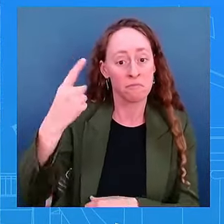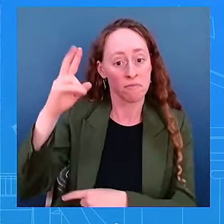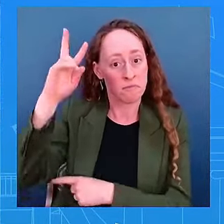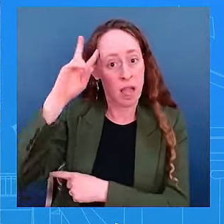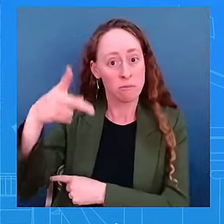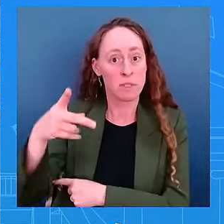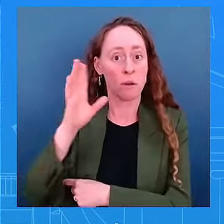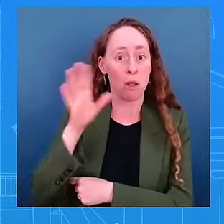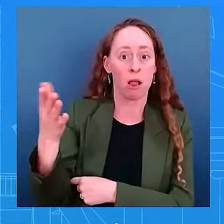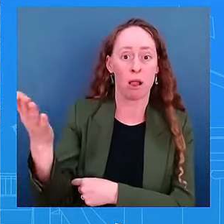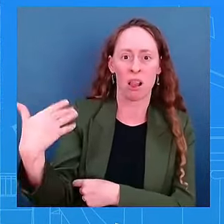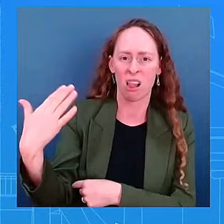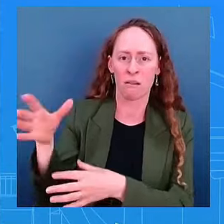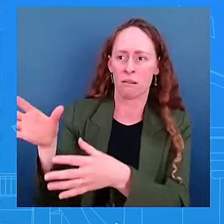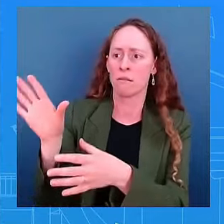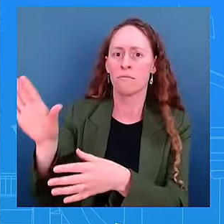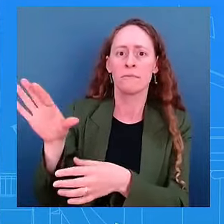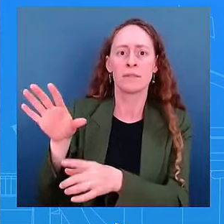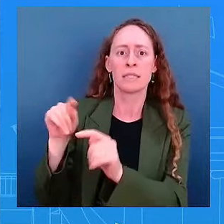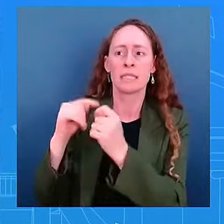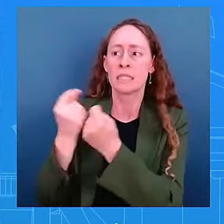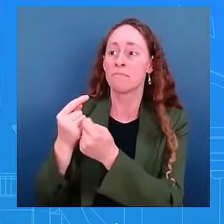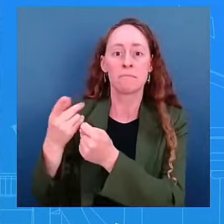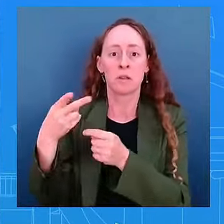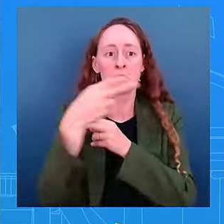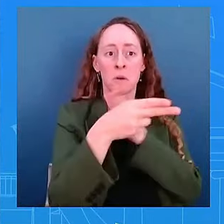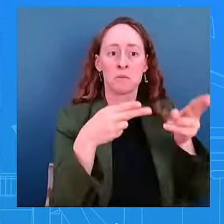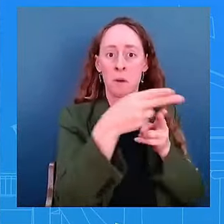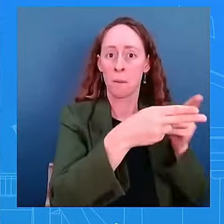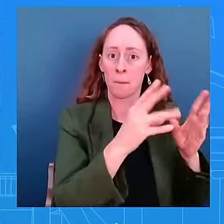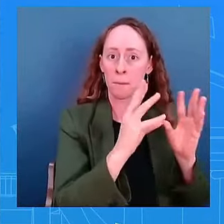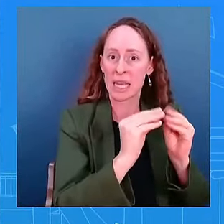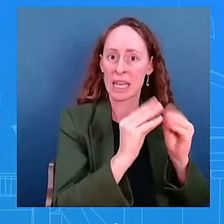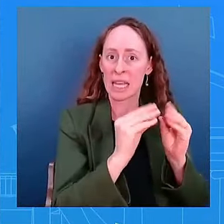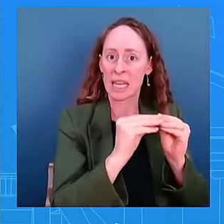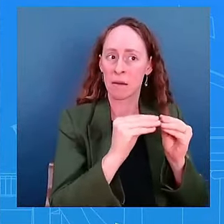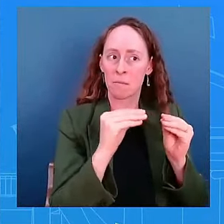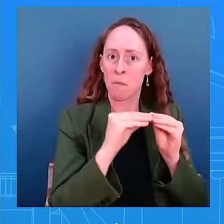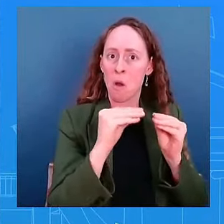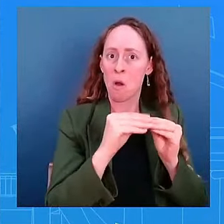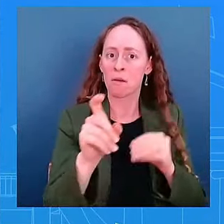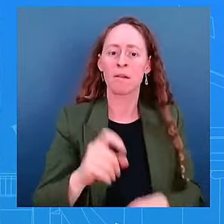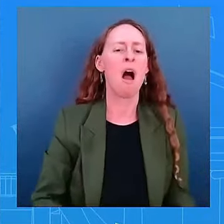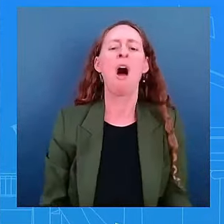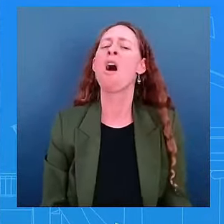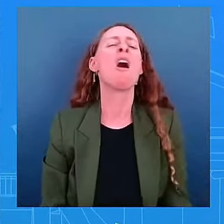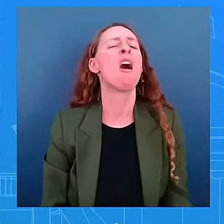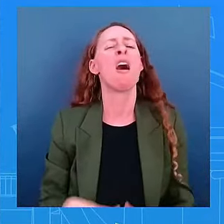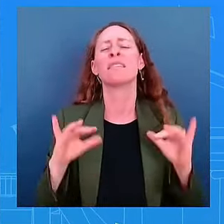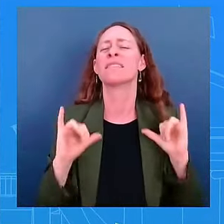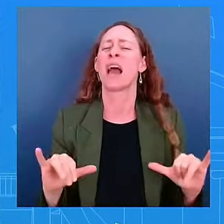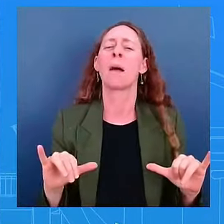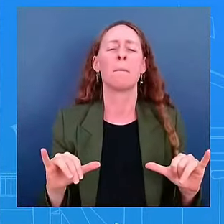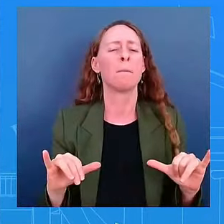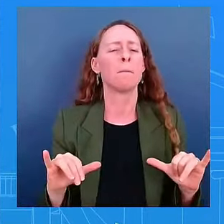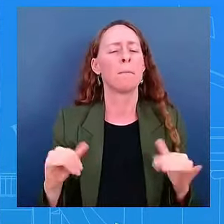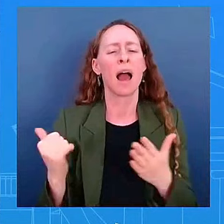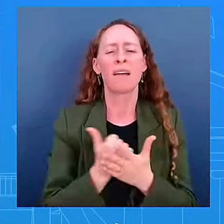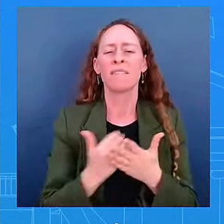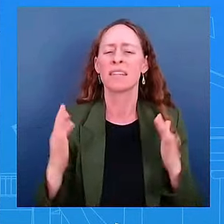overlap. I would say that nothing nothing is going to change. The president is the president of the United States. He's going to continue to lead,